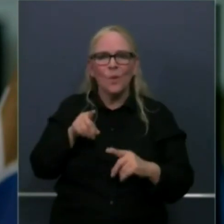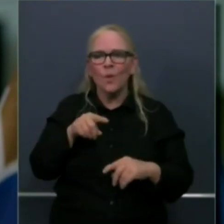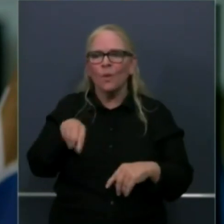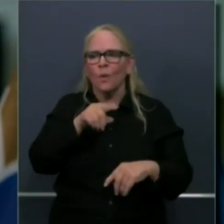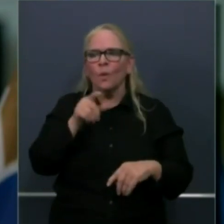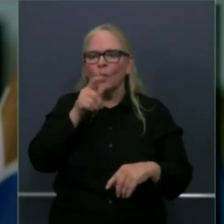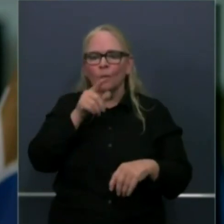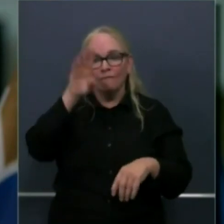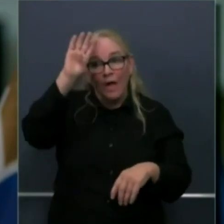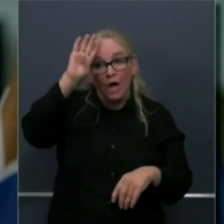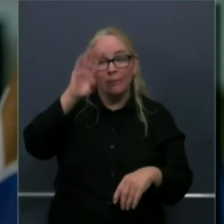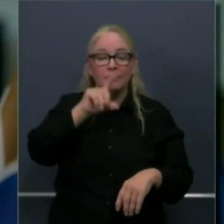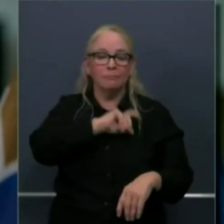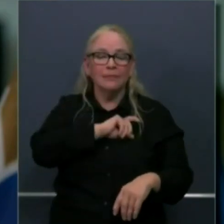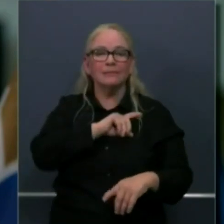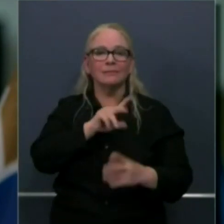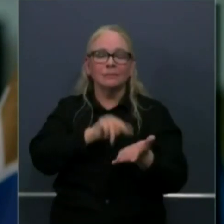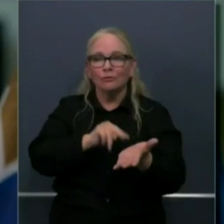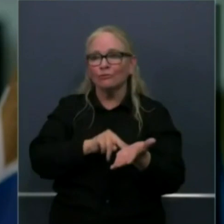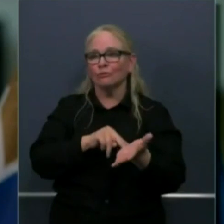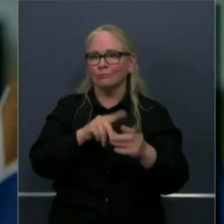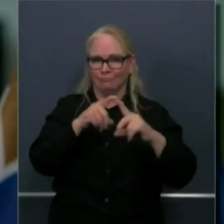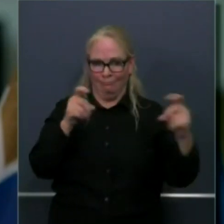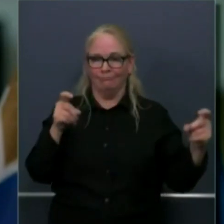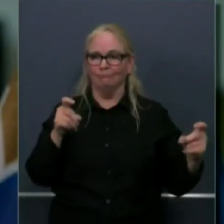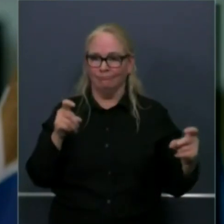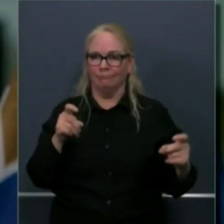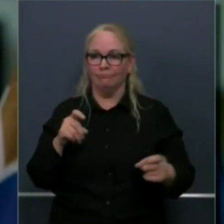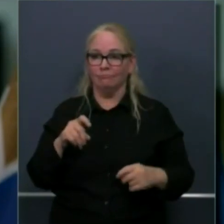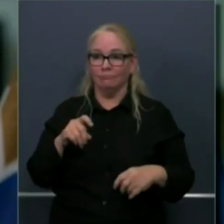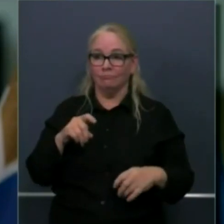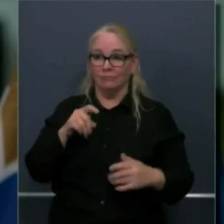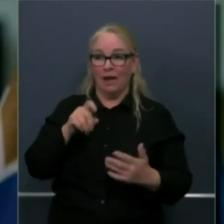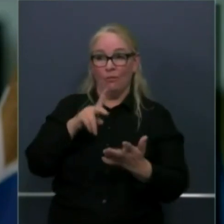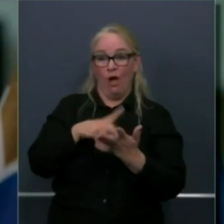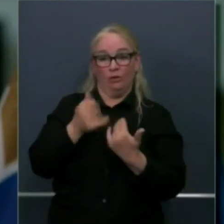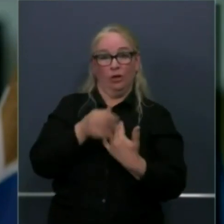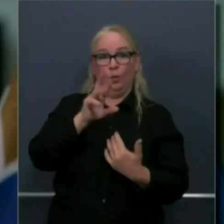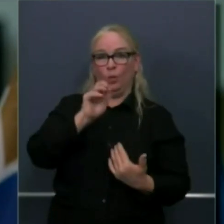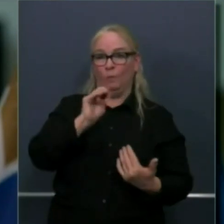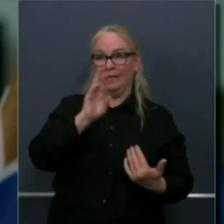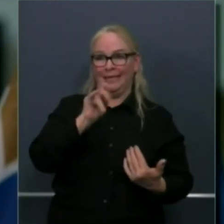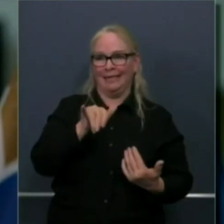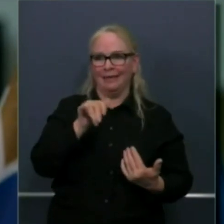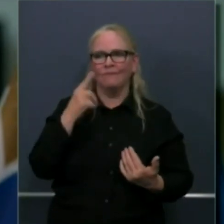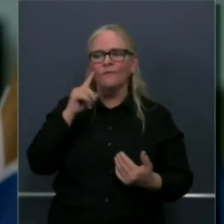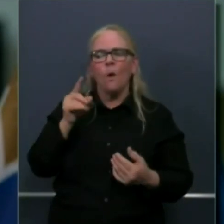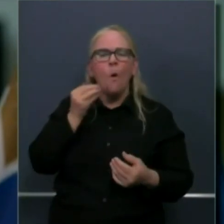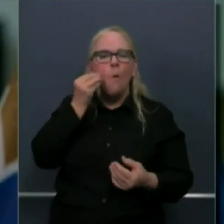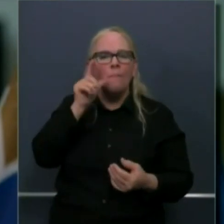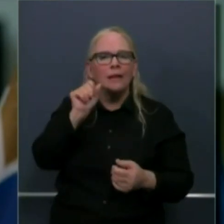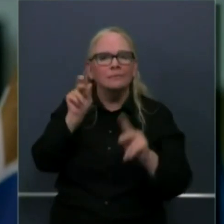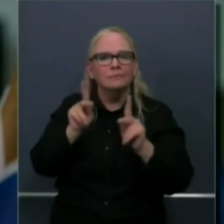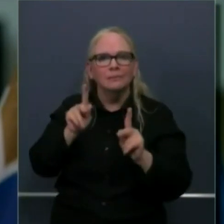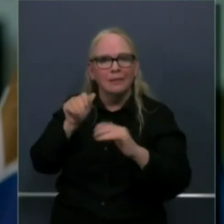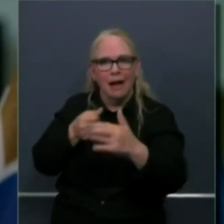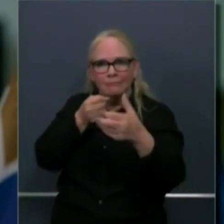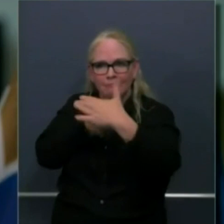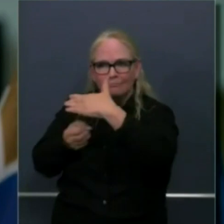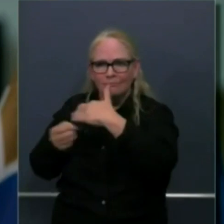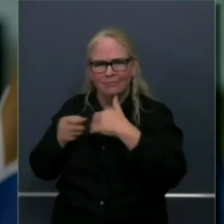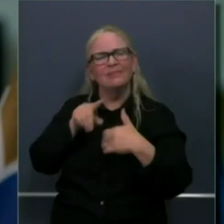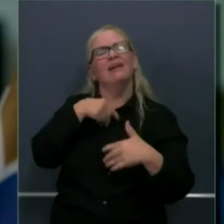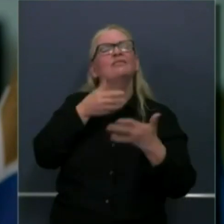support. The project room key I just mentioned means these hotels are open with modifications. you go industry by industry, sectors that